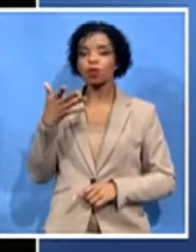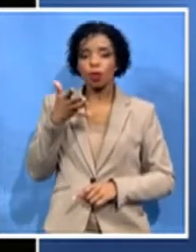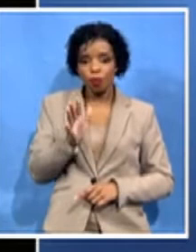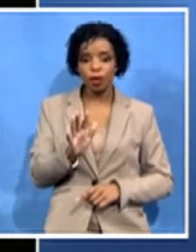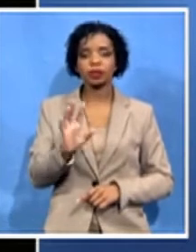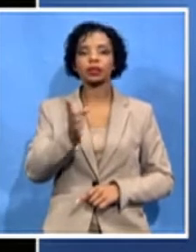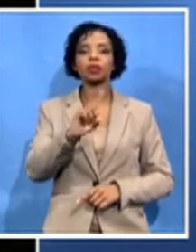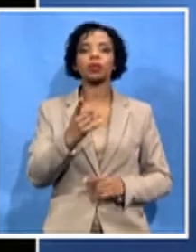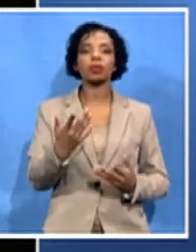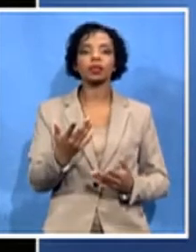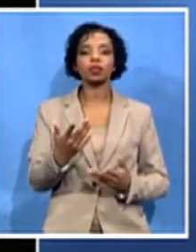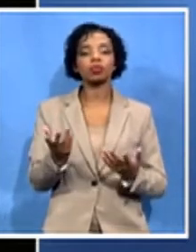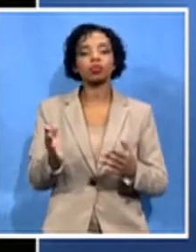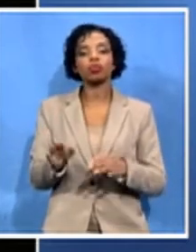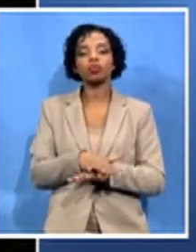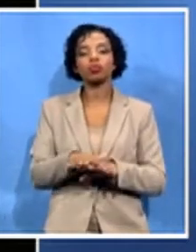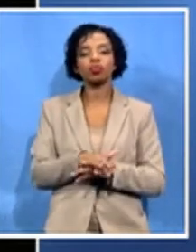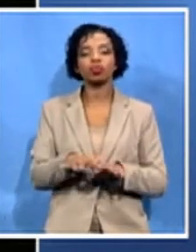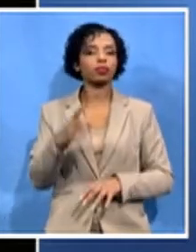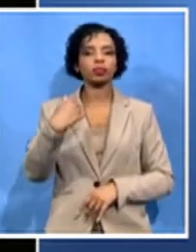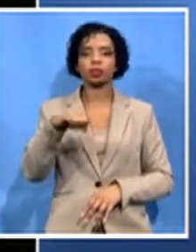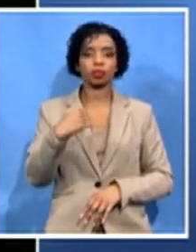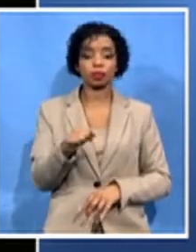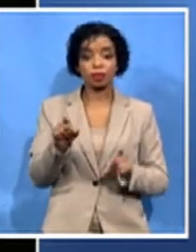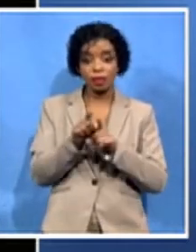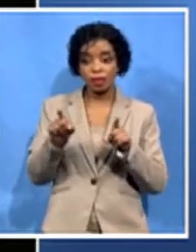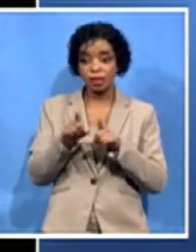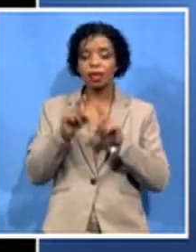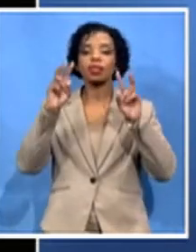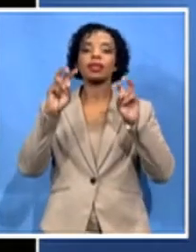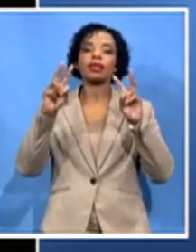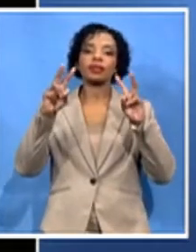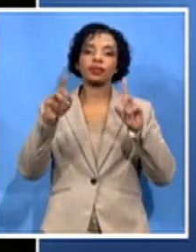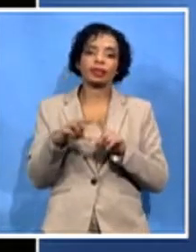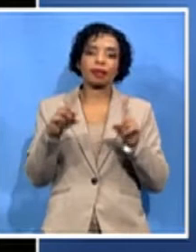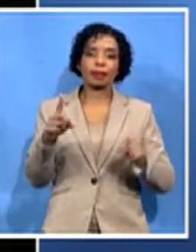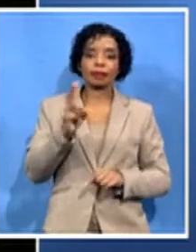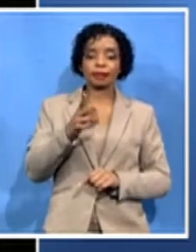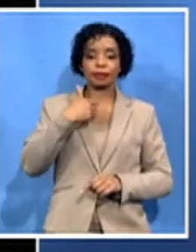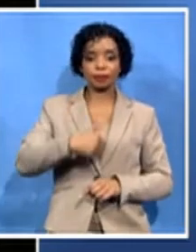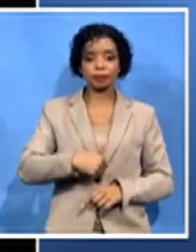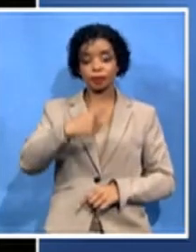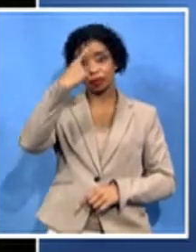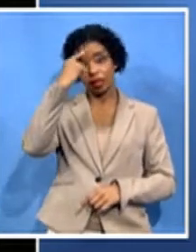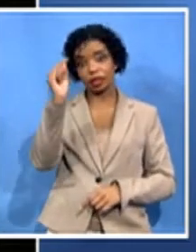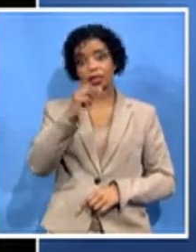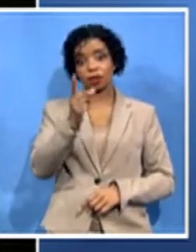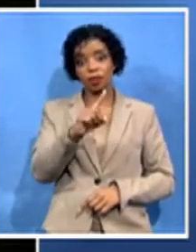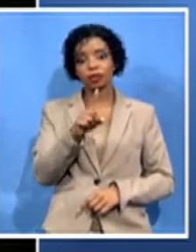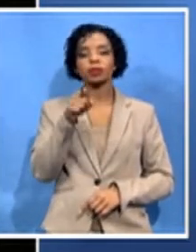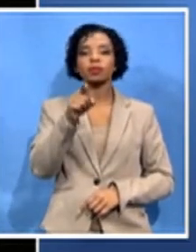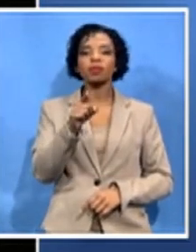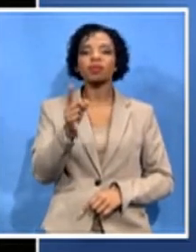So those are the issues. But I think also I think he would have been having been the character and the man of